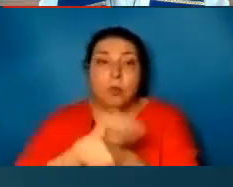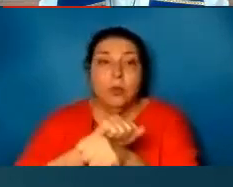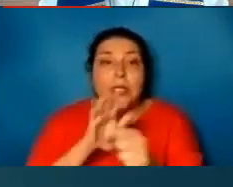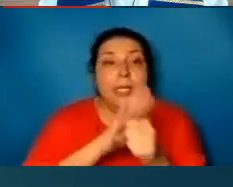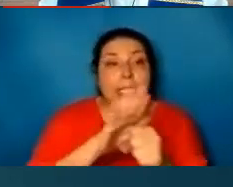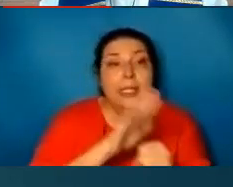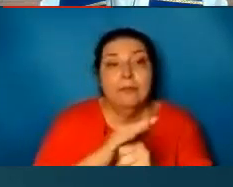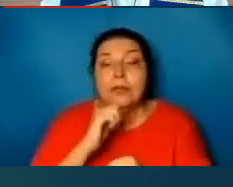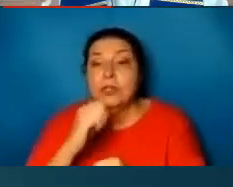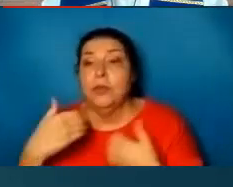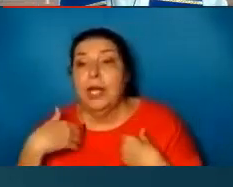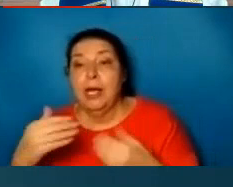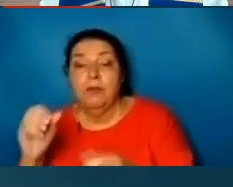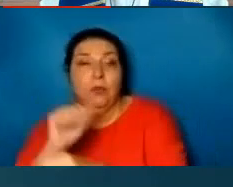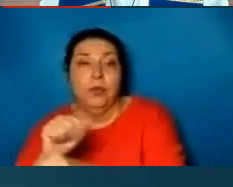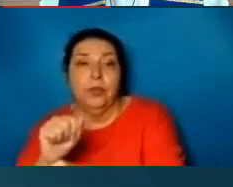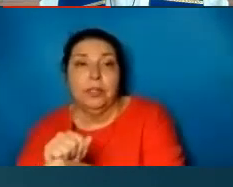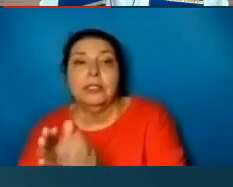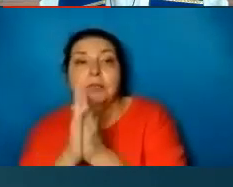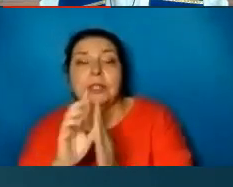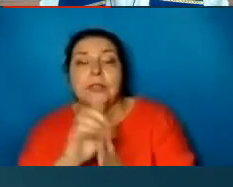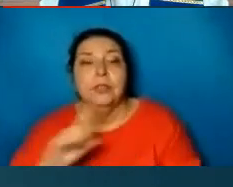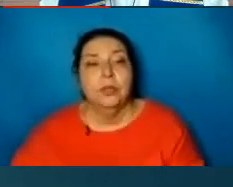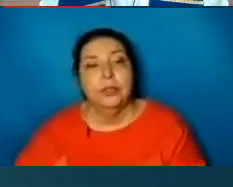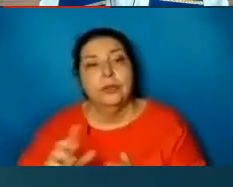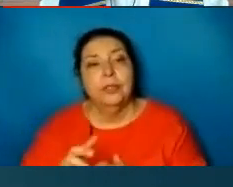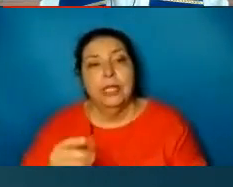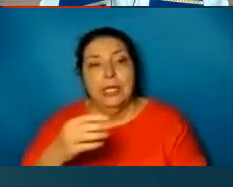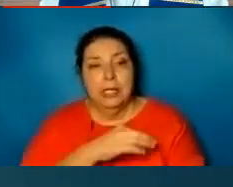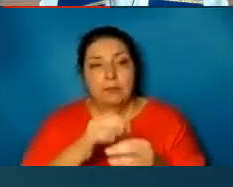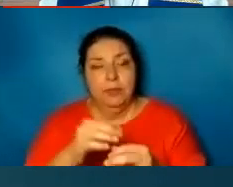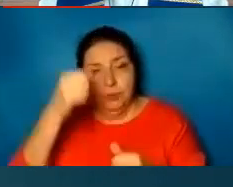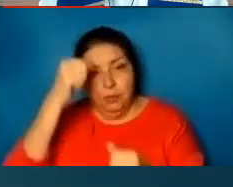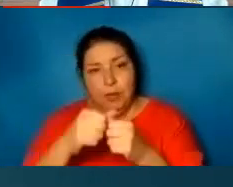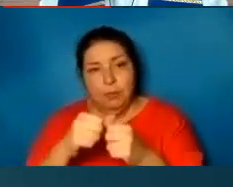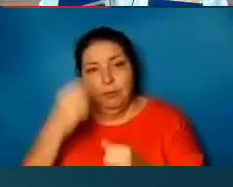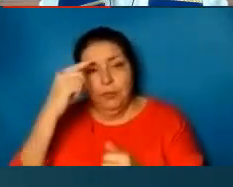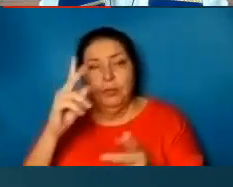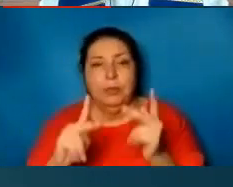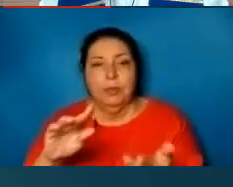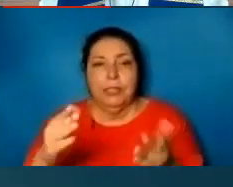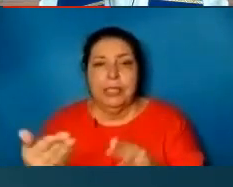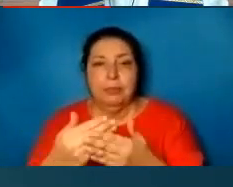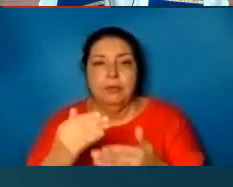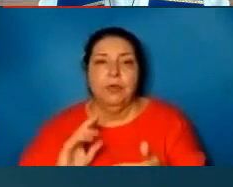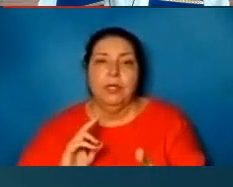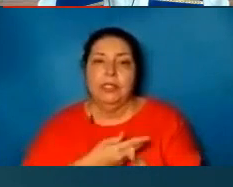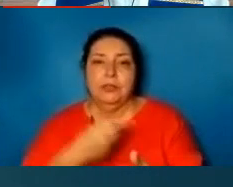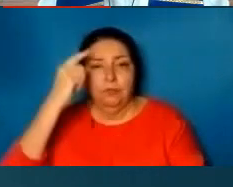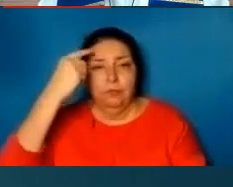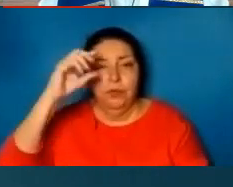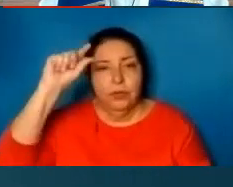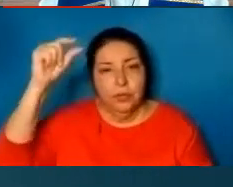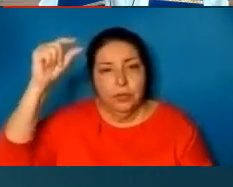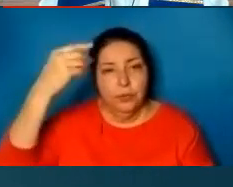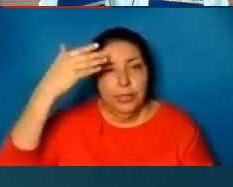pray to the Lord. In faithful remembrance of the saints who went before us. For the grace to